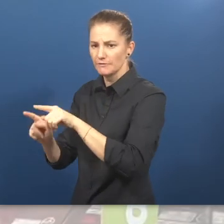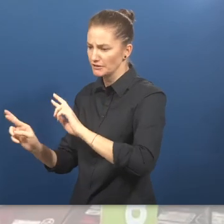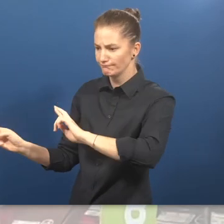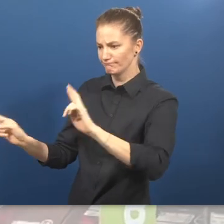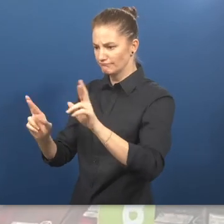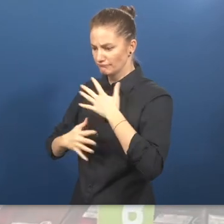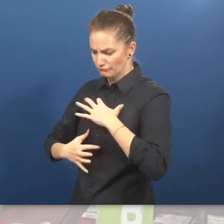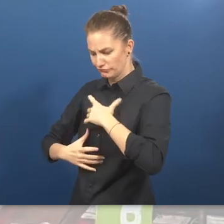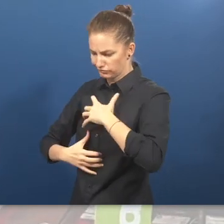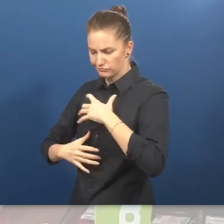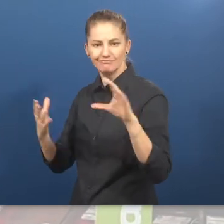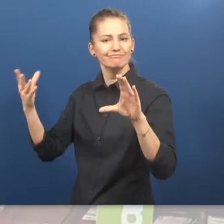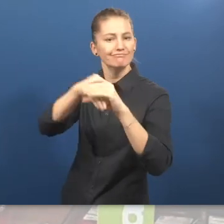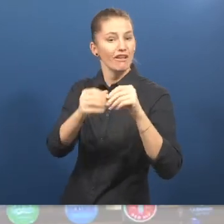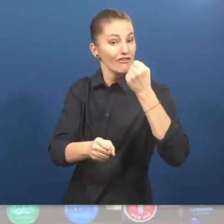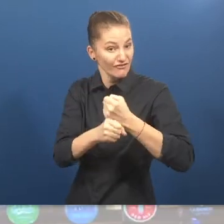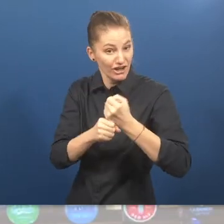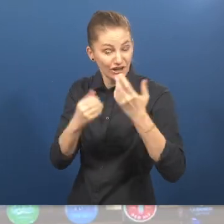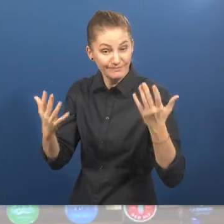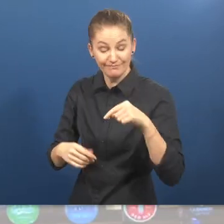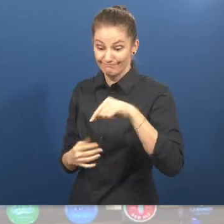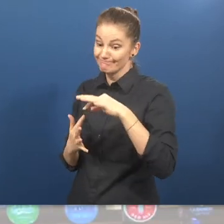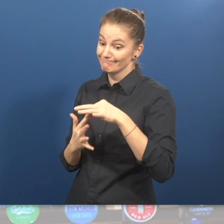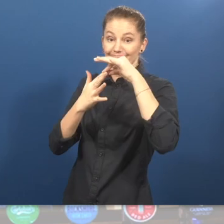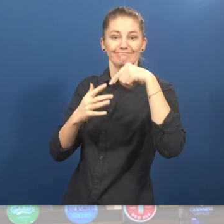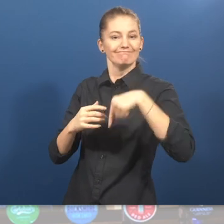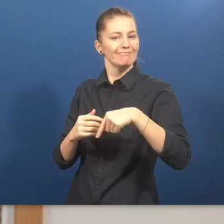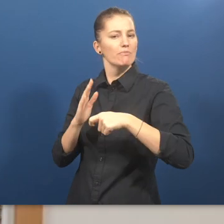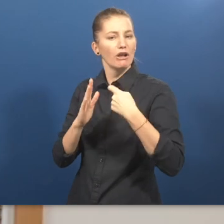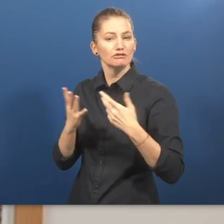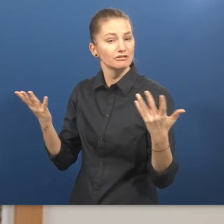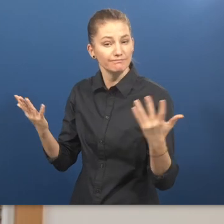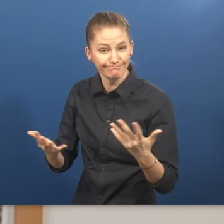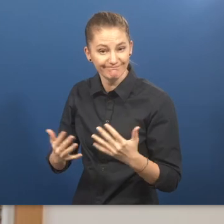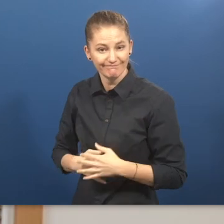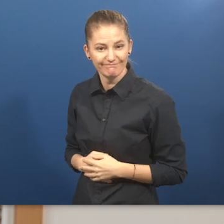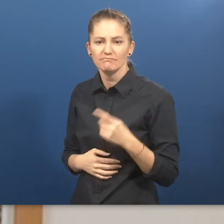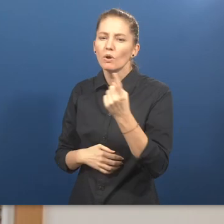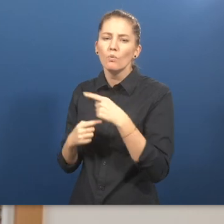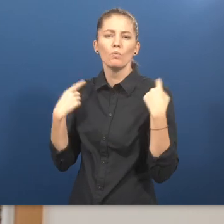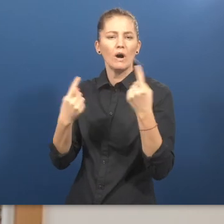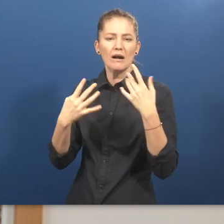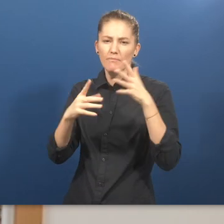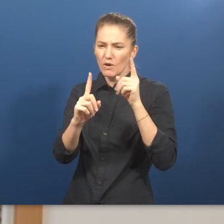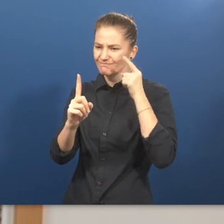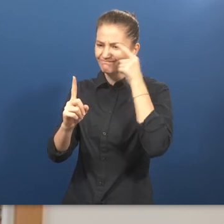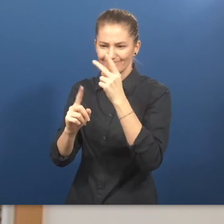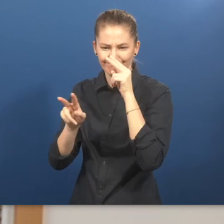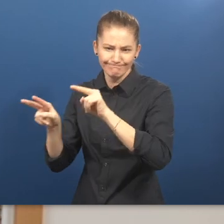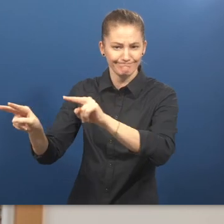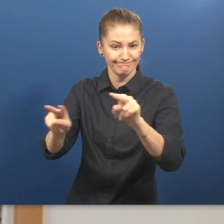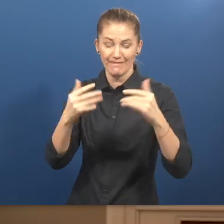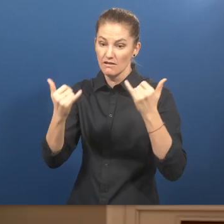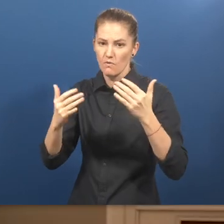Work? A grocery store, a bar, Marian Hennessy. We are addressing the growing inequalities in the labour